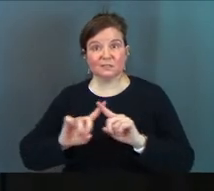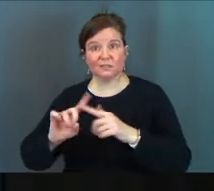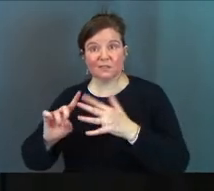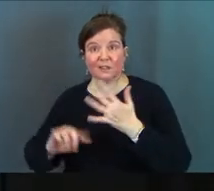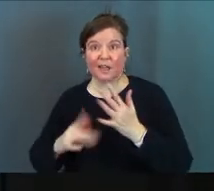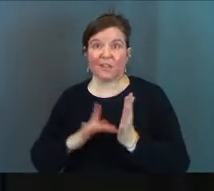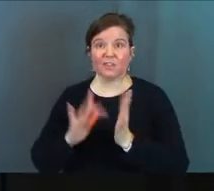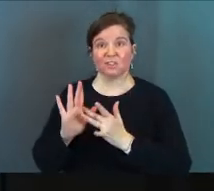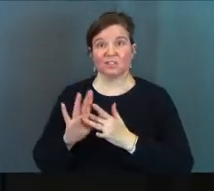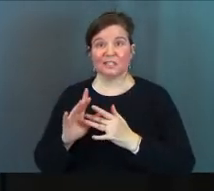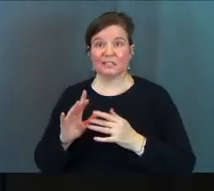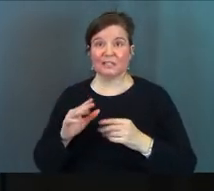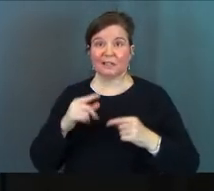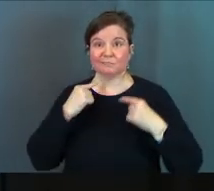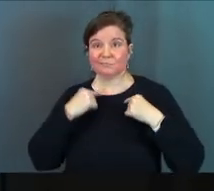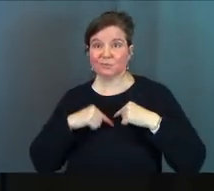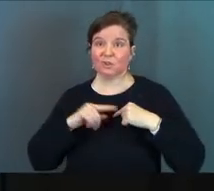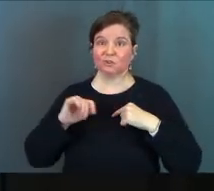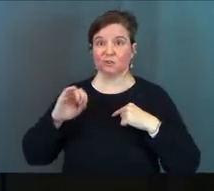and the Jesus trinkets